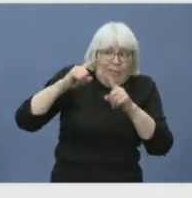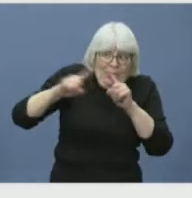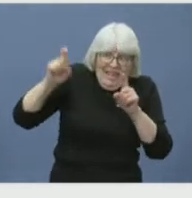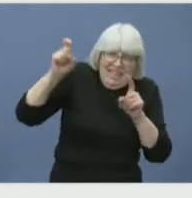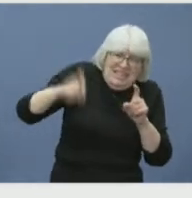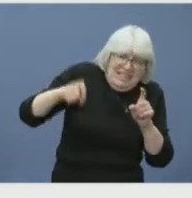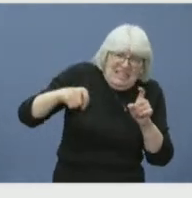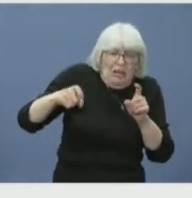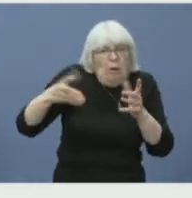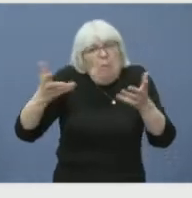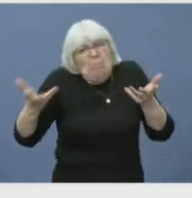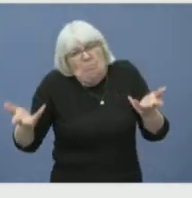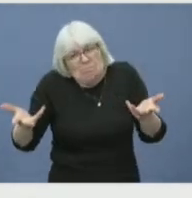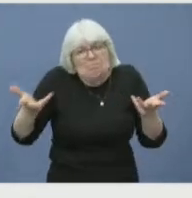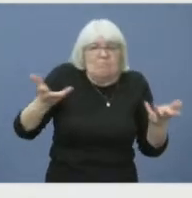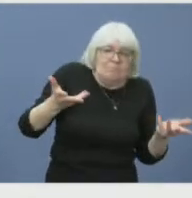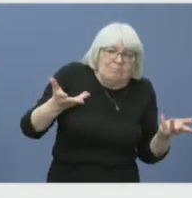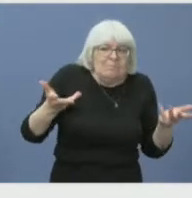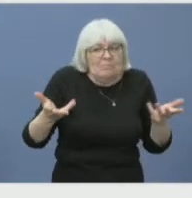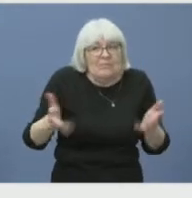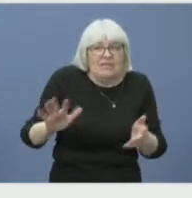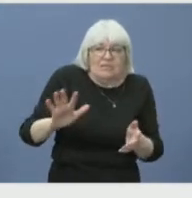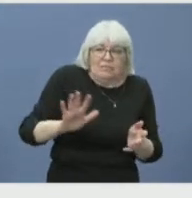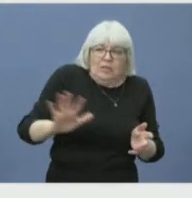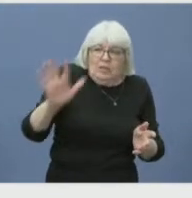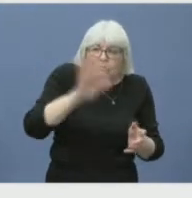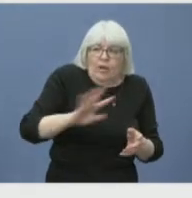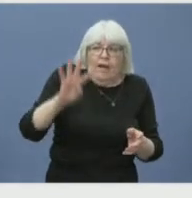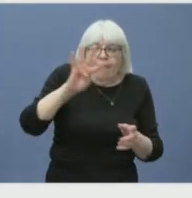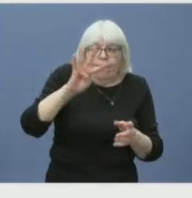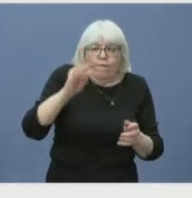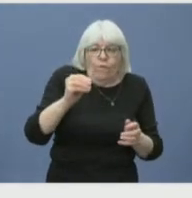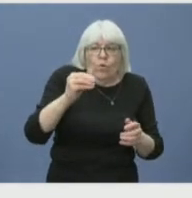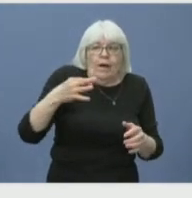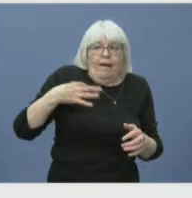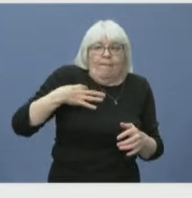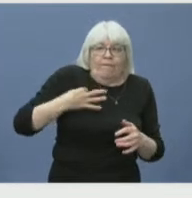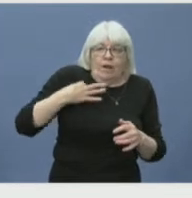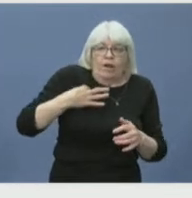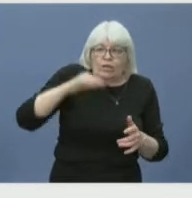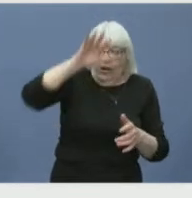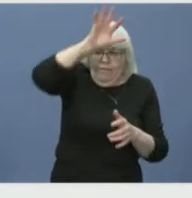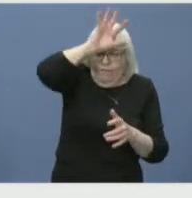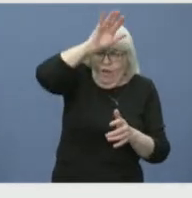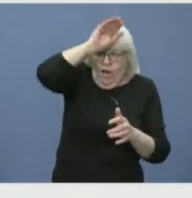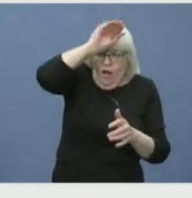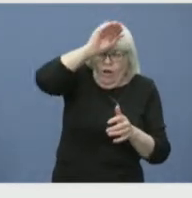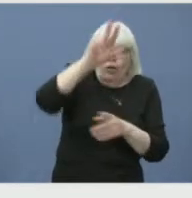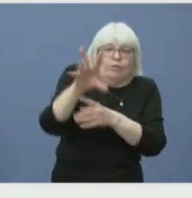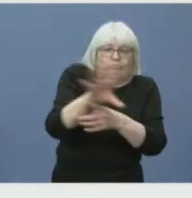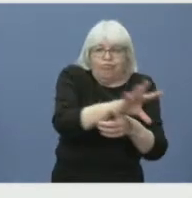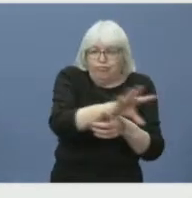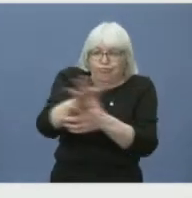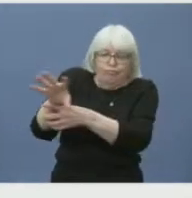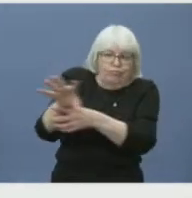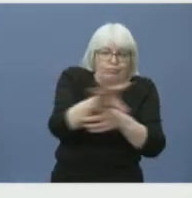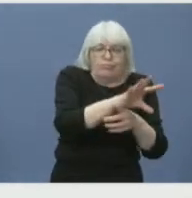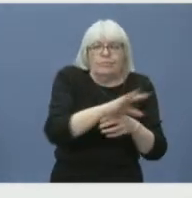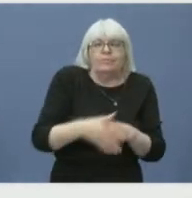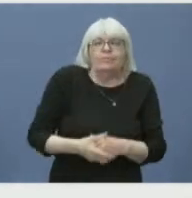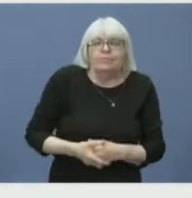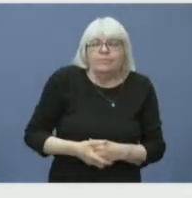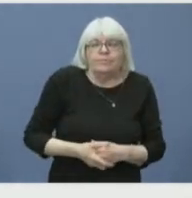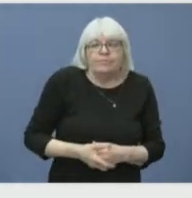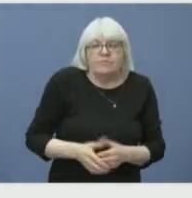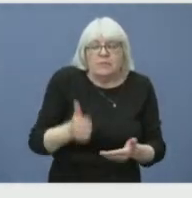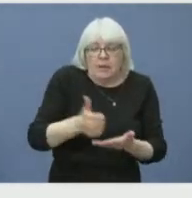around 40, sorry, approximately 40 volunteer firefighters in the area as well assisting with operations.